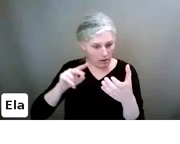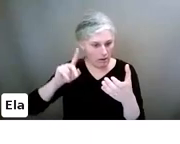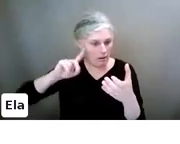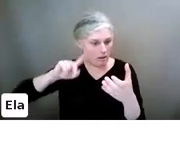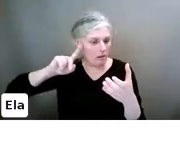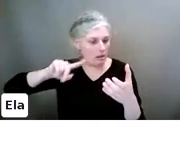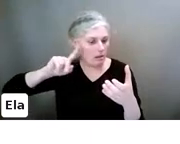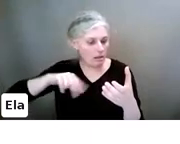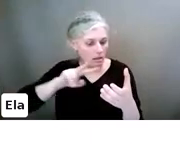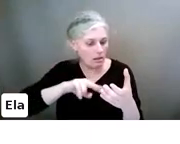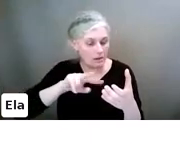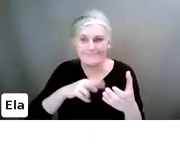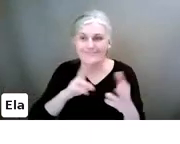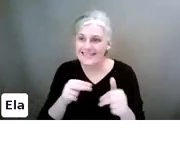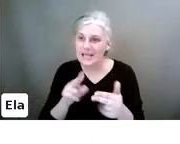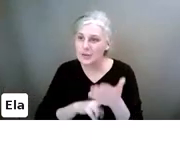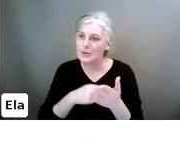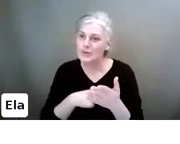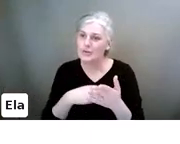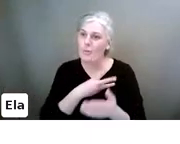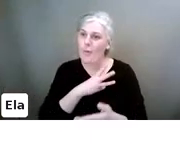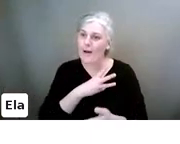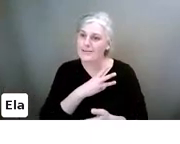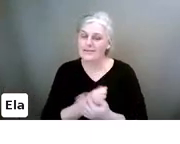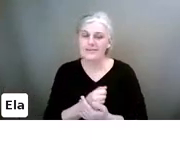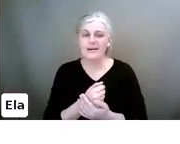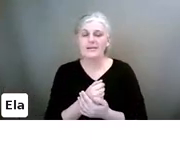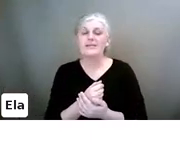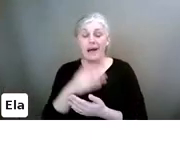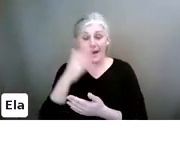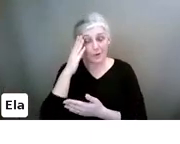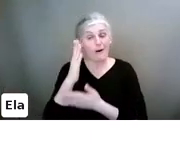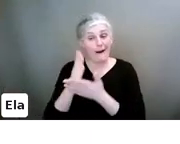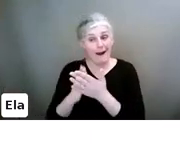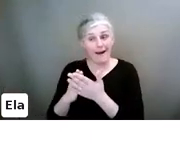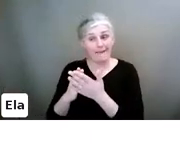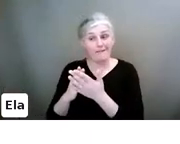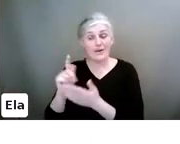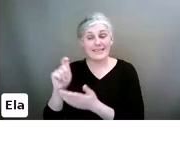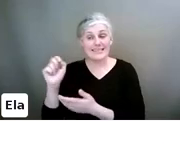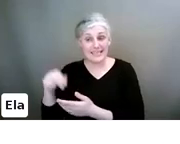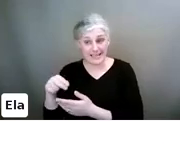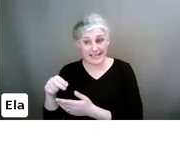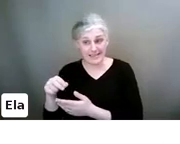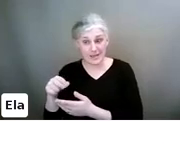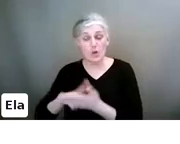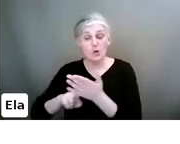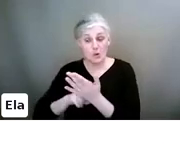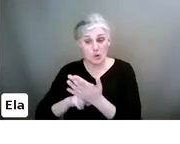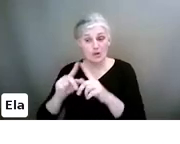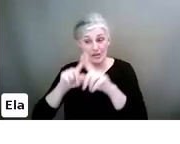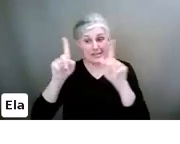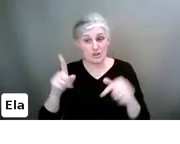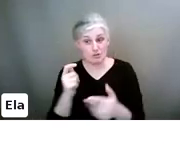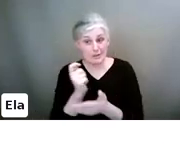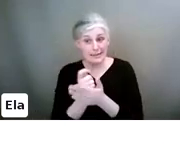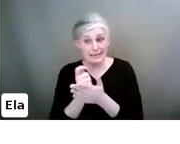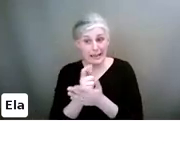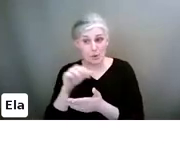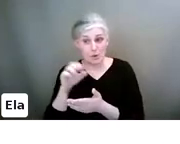opposed to your device managing you. And half of the teens I work with are using screen time tools themselves.